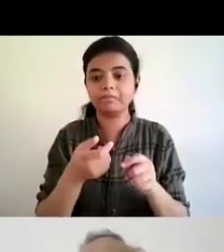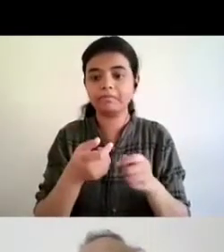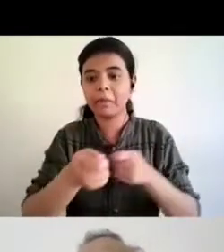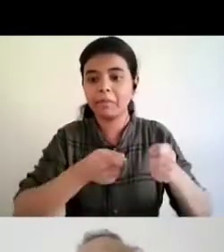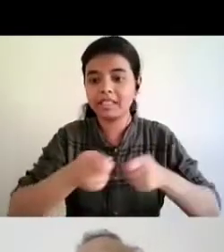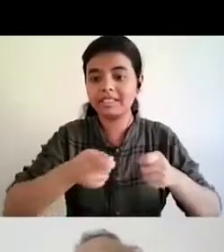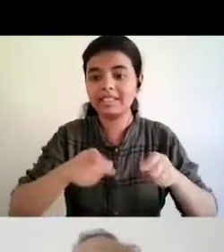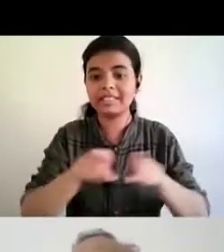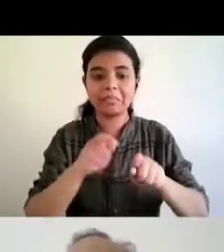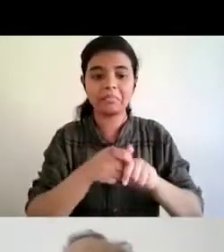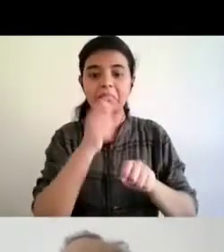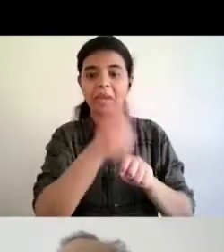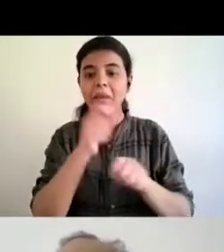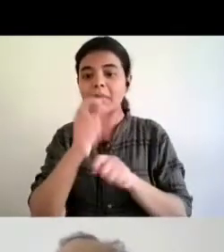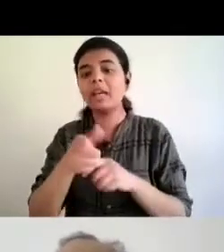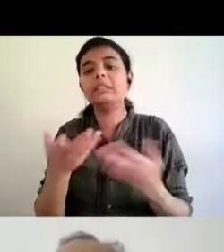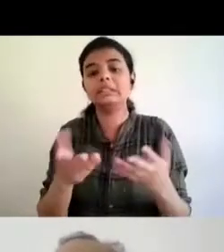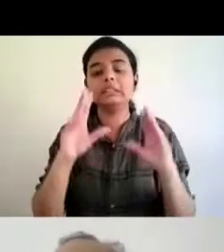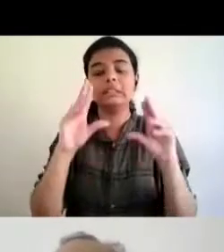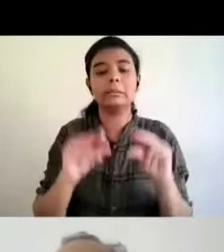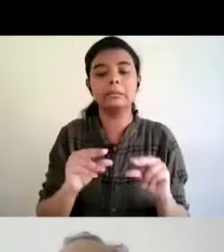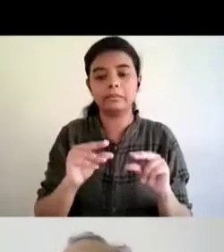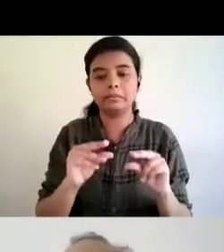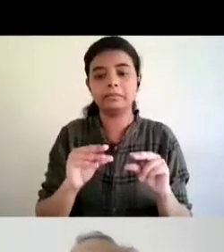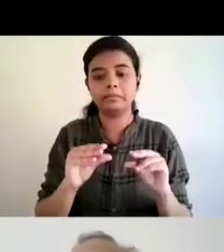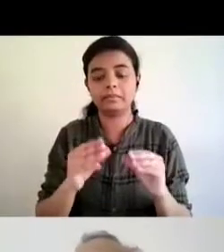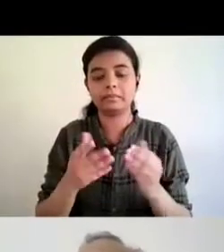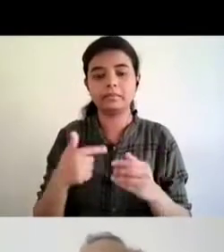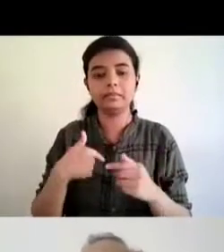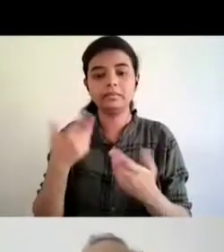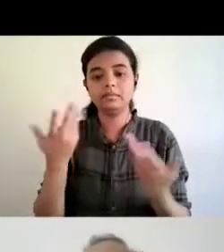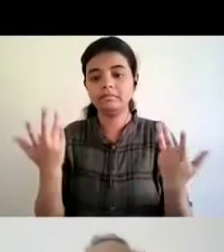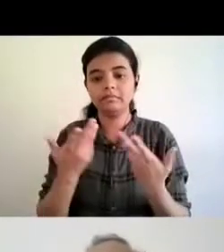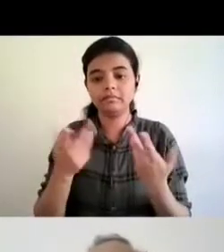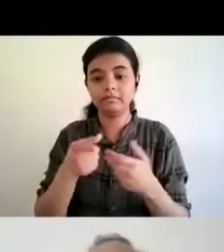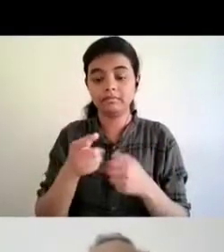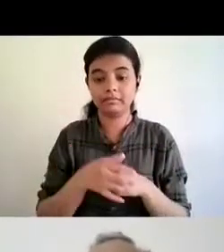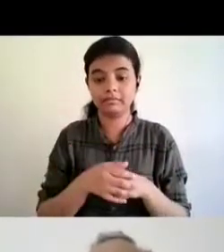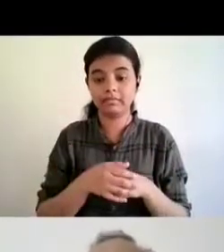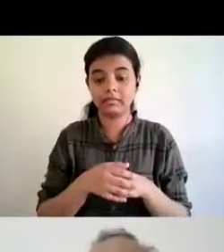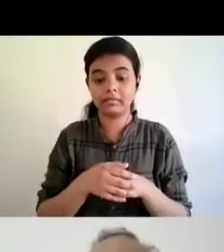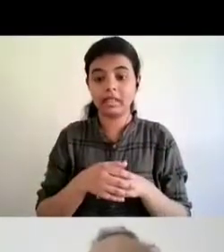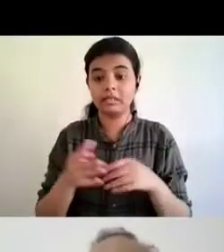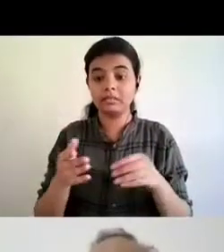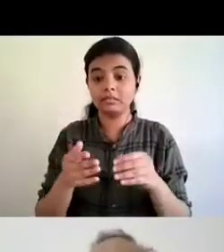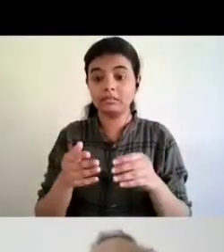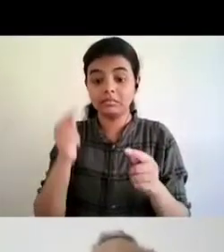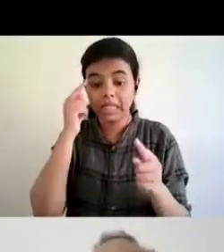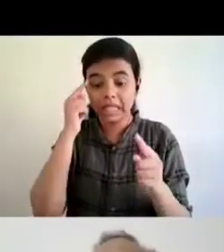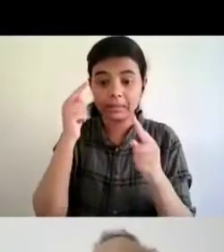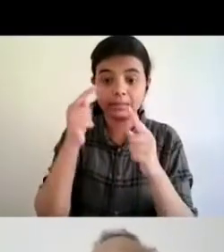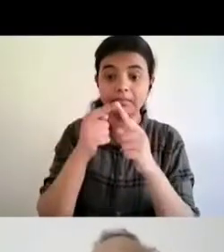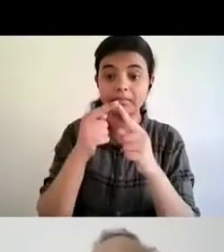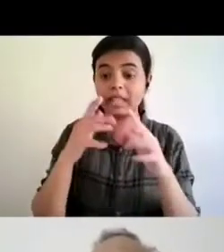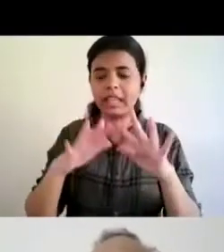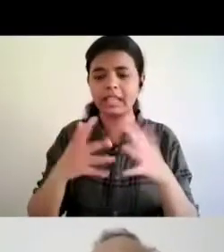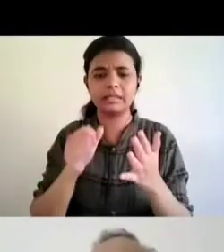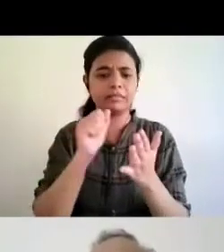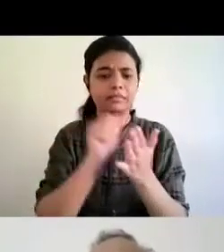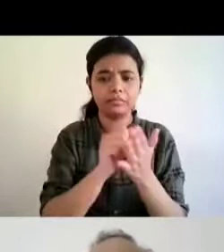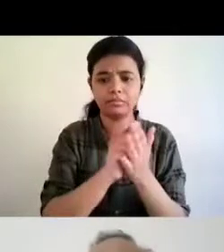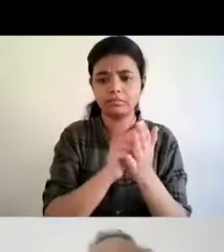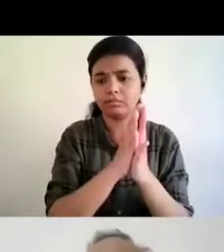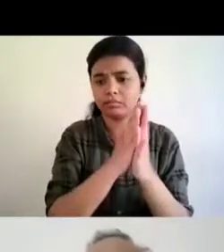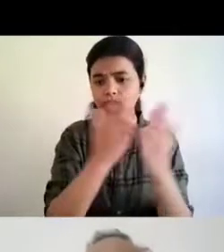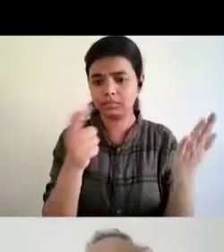copyright owners and it really as i said became the least priority task for any copyright owner to deal with